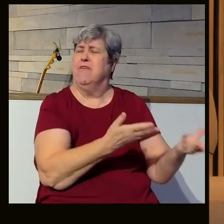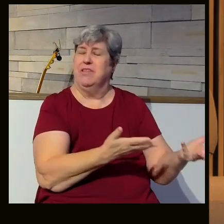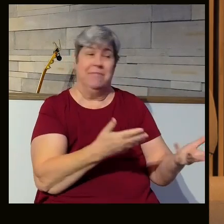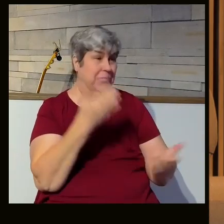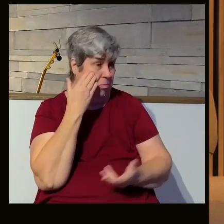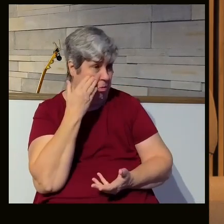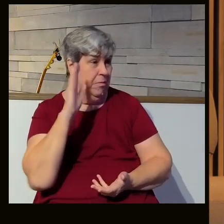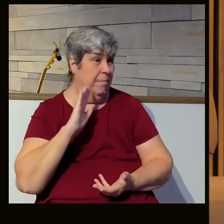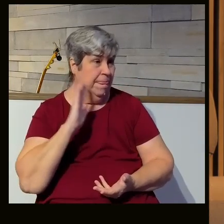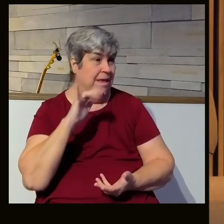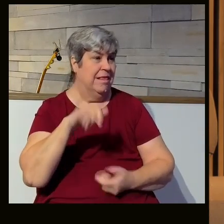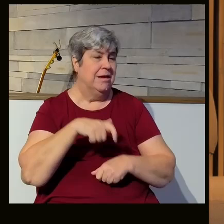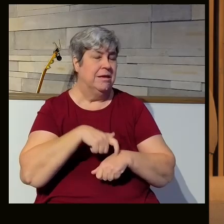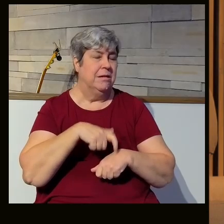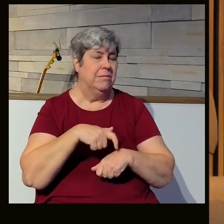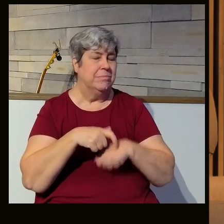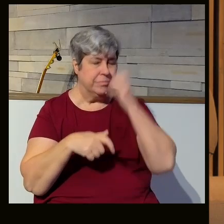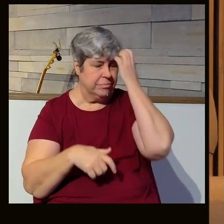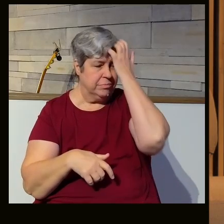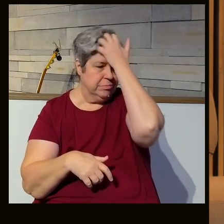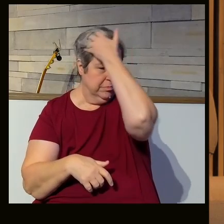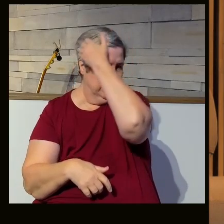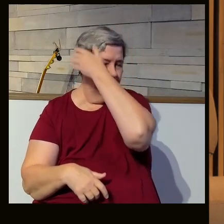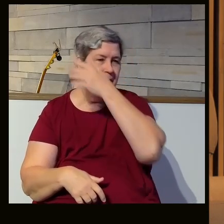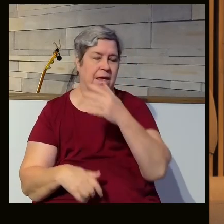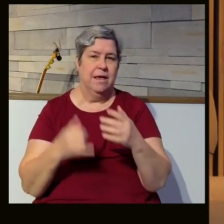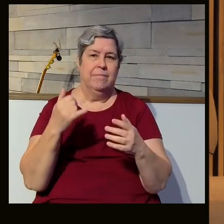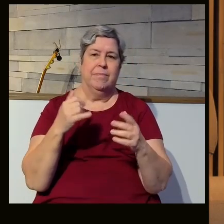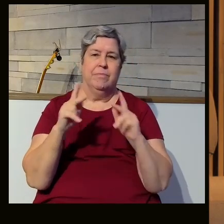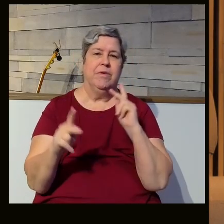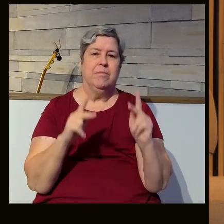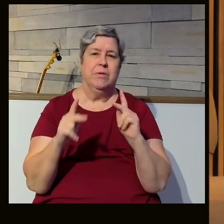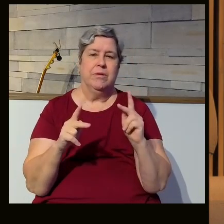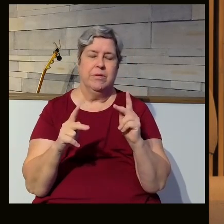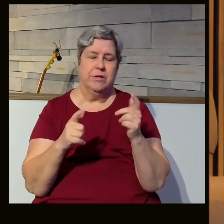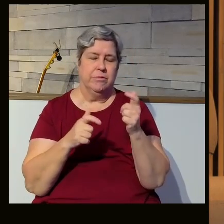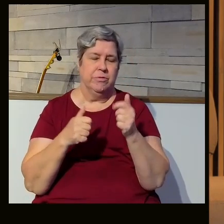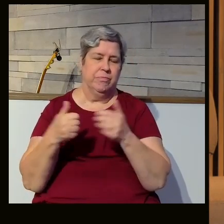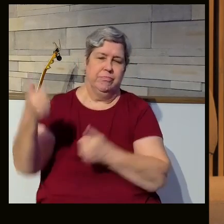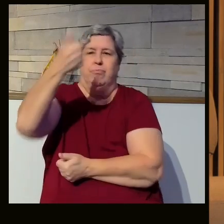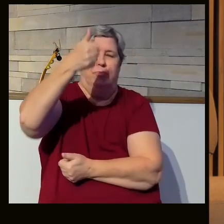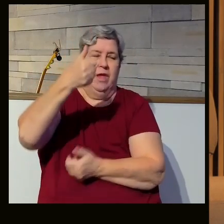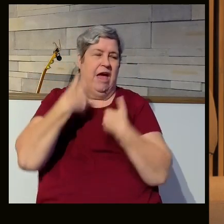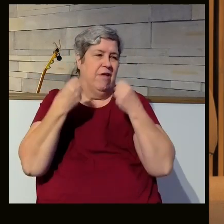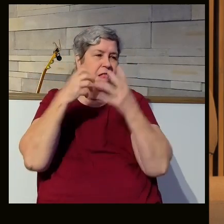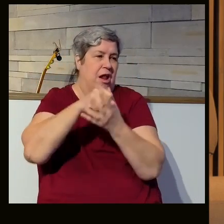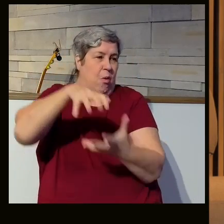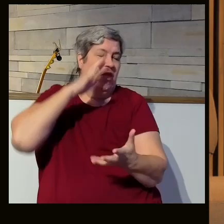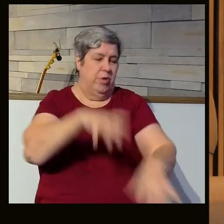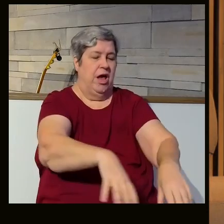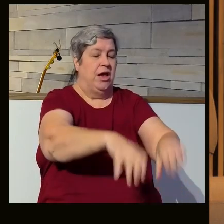time period that patriarchs of a great amount of goods and wealth would